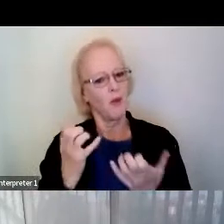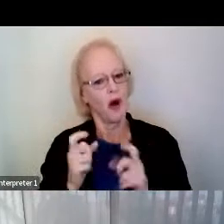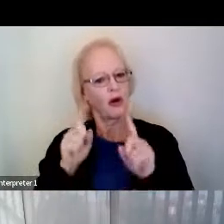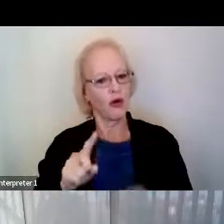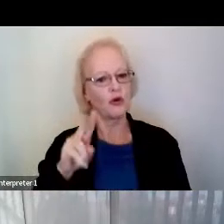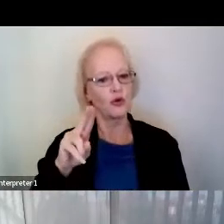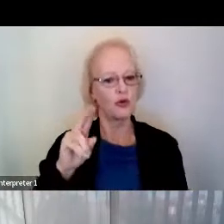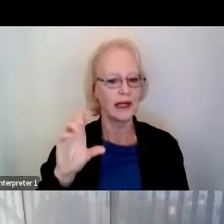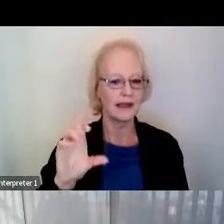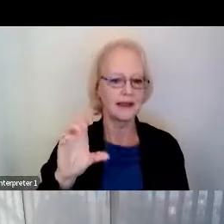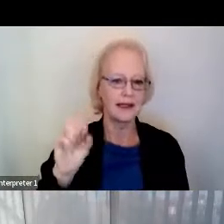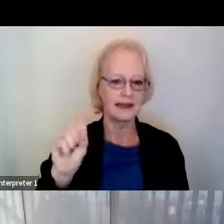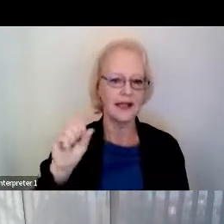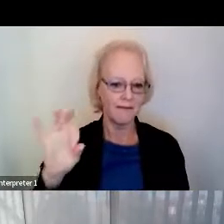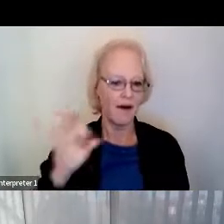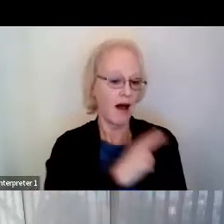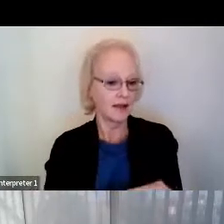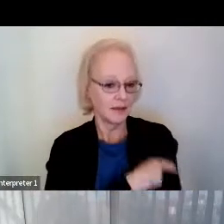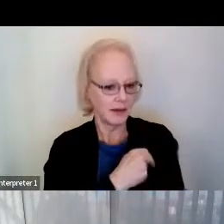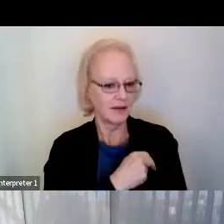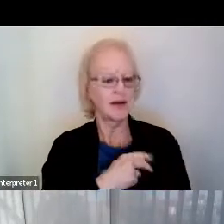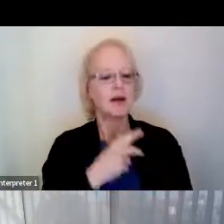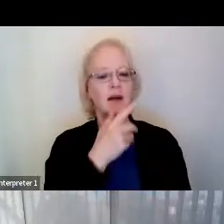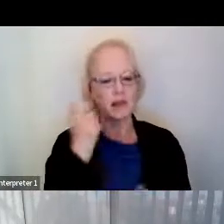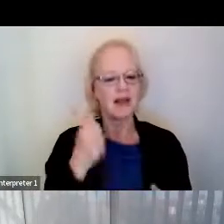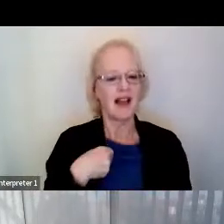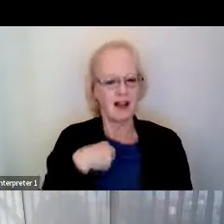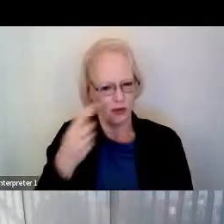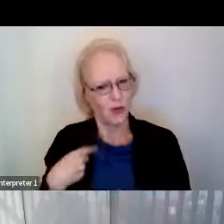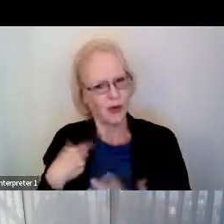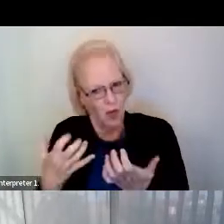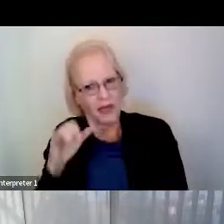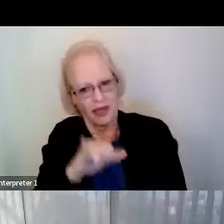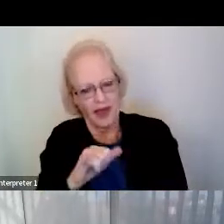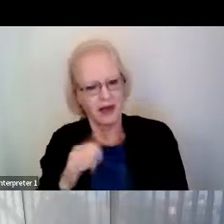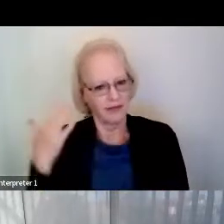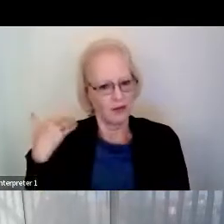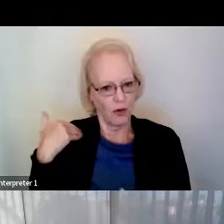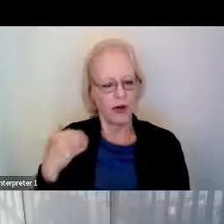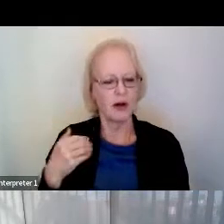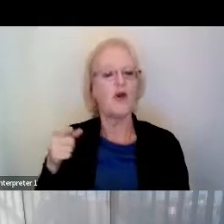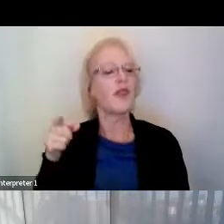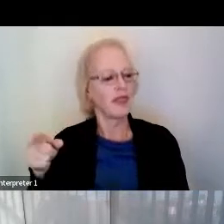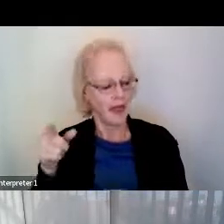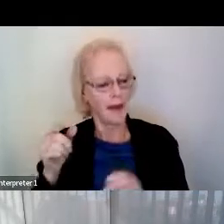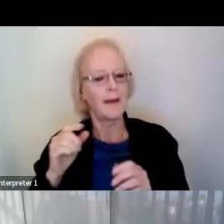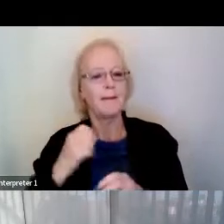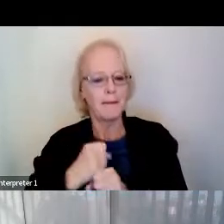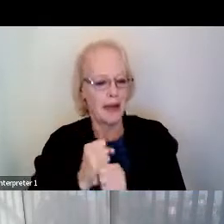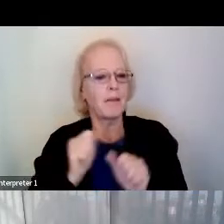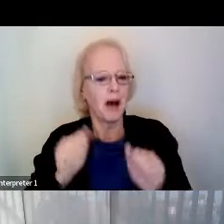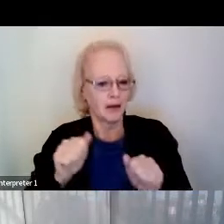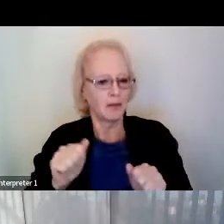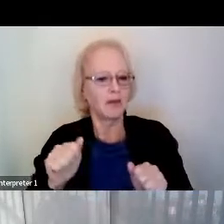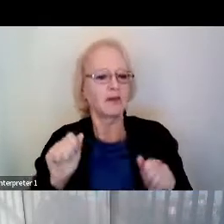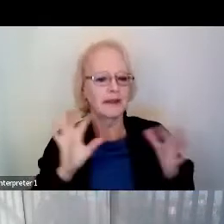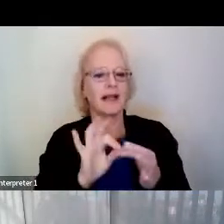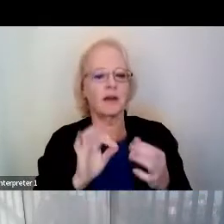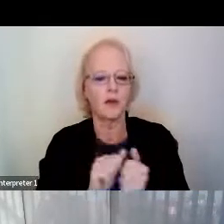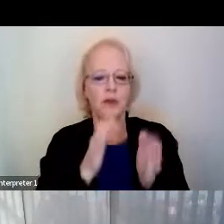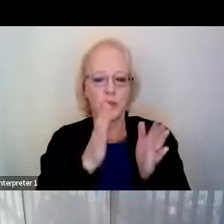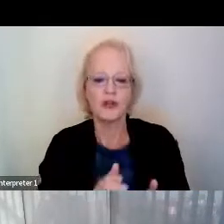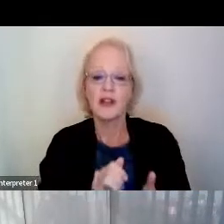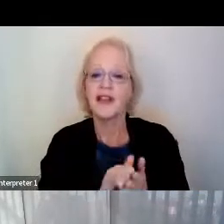because I expressed my interest to them in the past. So they managed to connect me with a person who used to work at